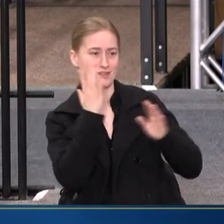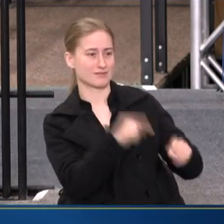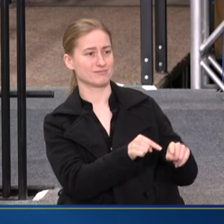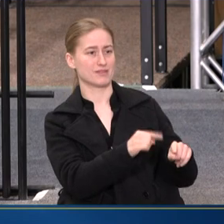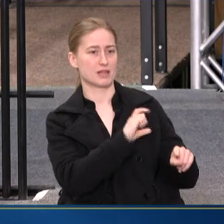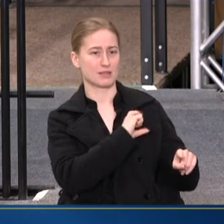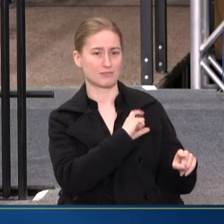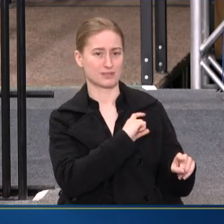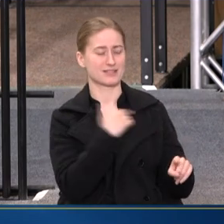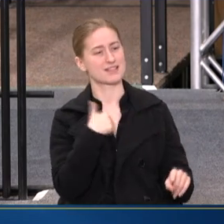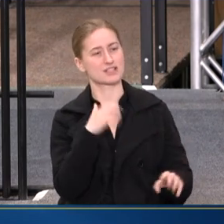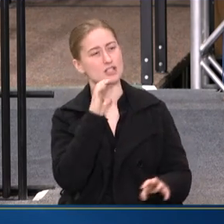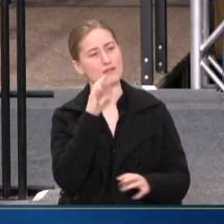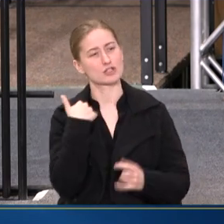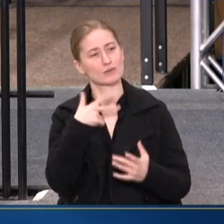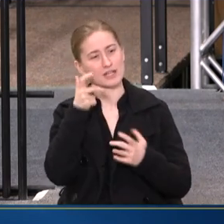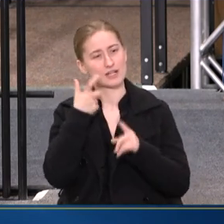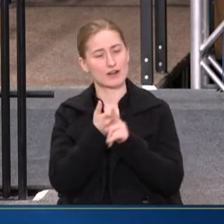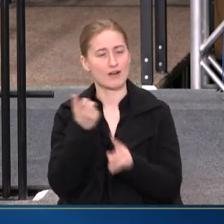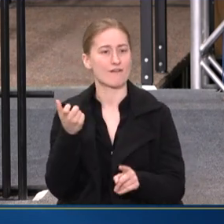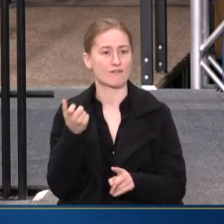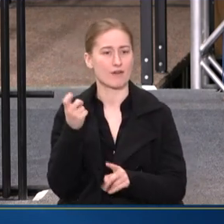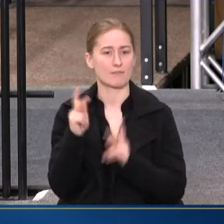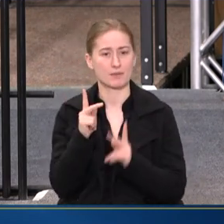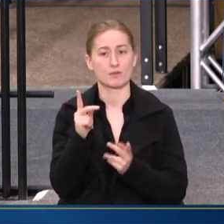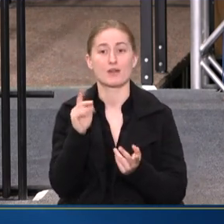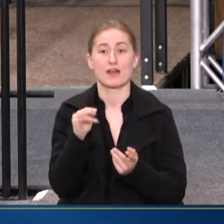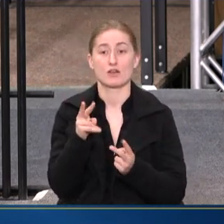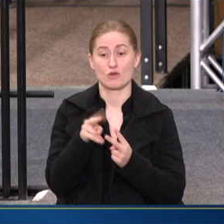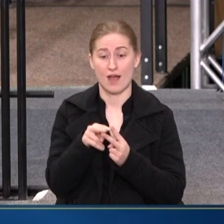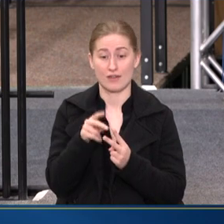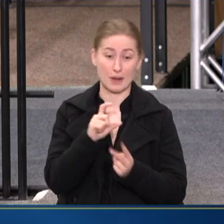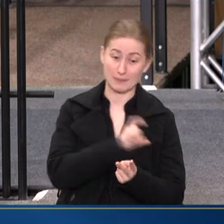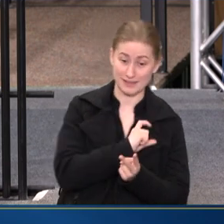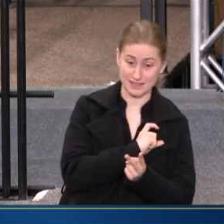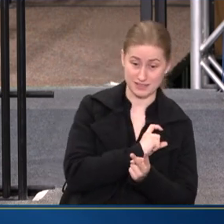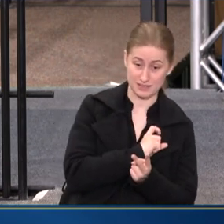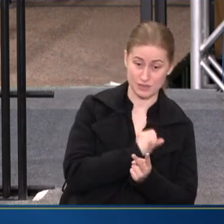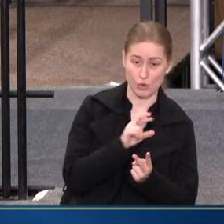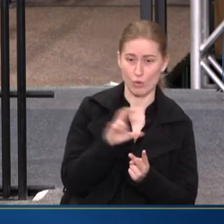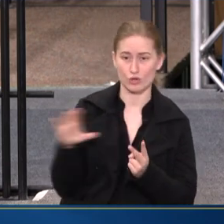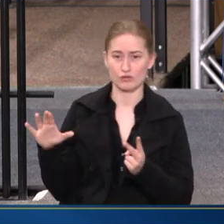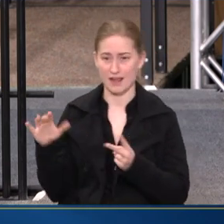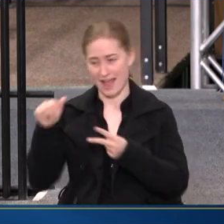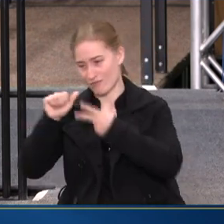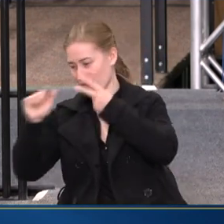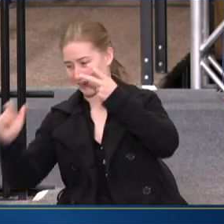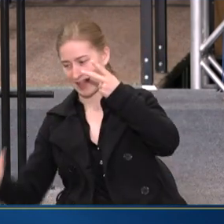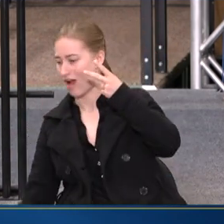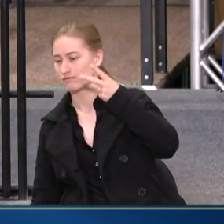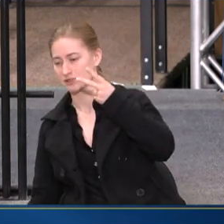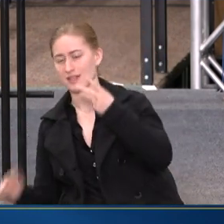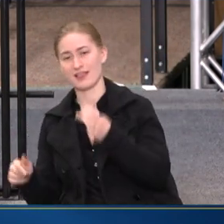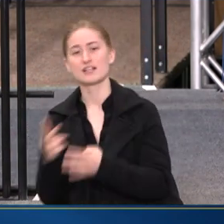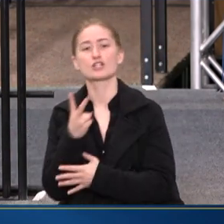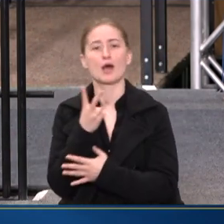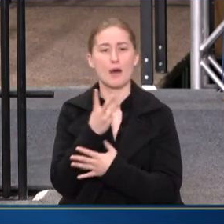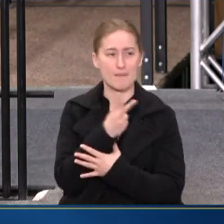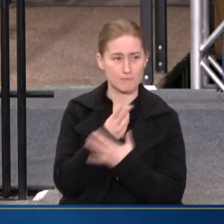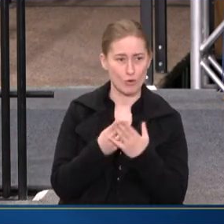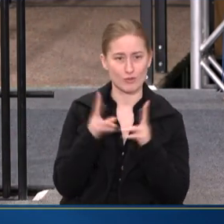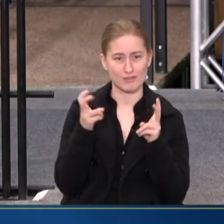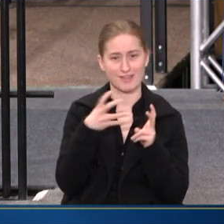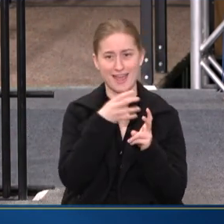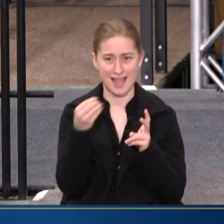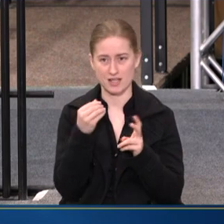CONVERSATION THAT WE HEAR FROM PUNDENTS THAT YOU EITHER HAVE TO POLICE OR DO EVERYTHING ELSE. THIS IS A BOTH AND APPROACH.